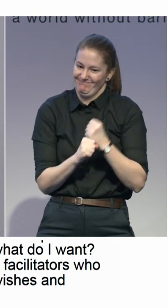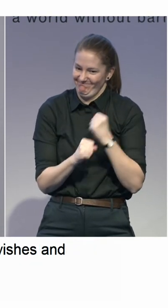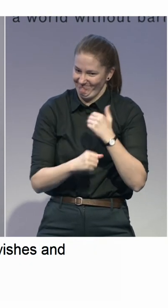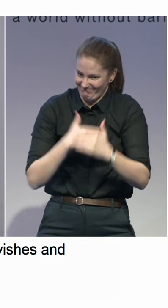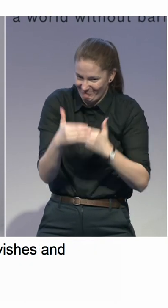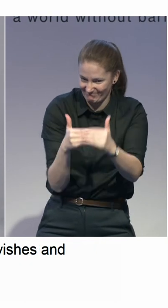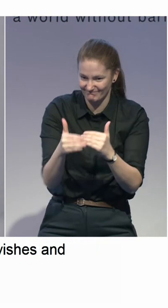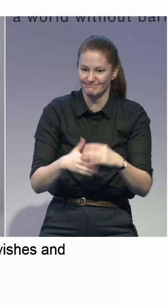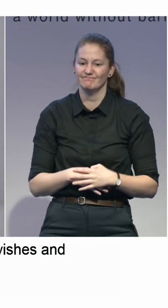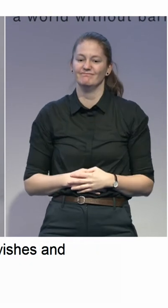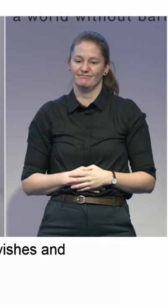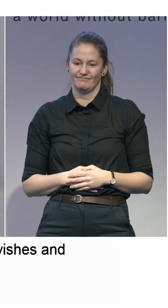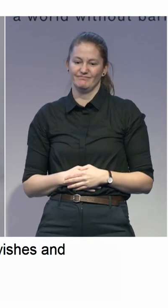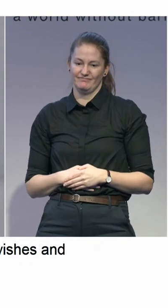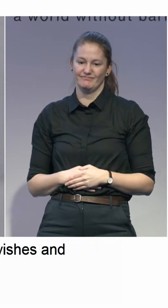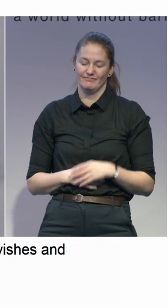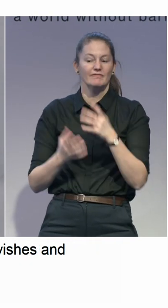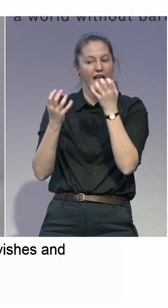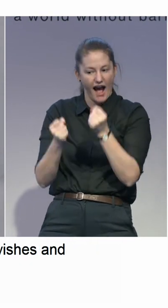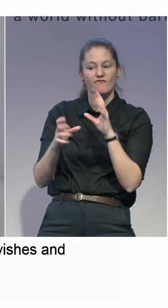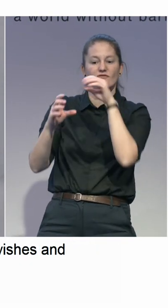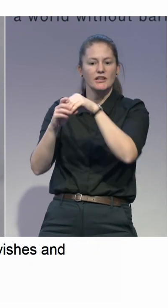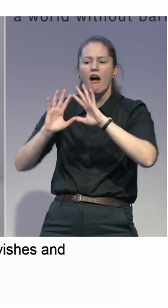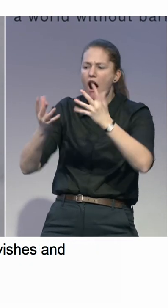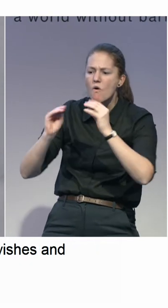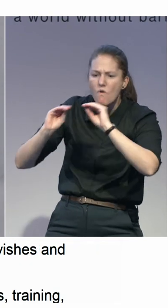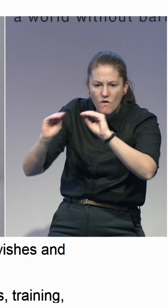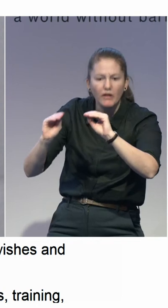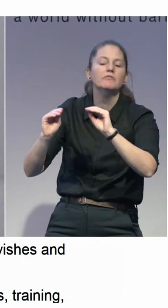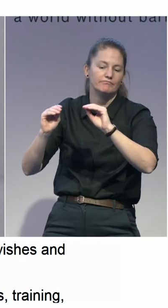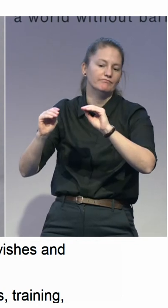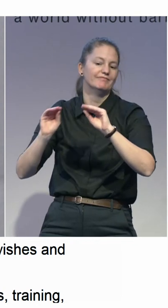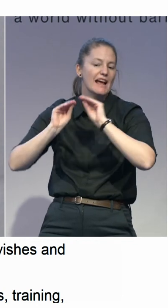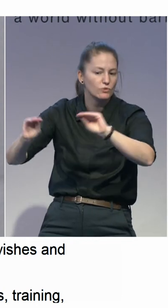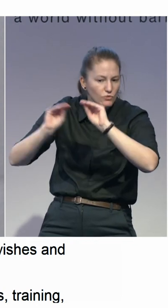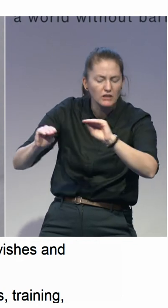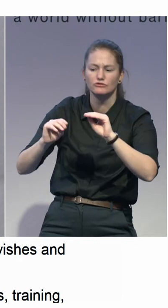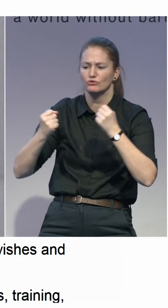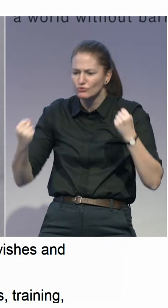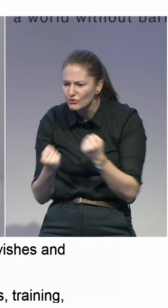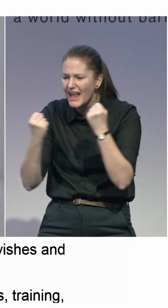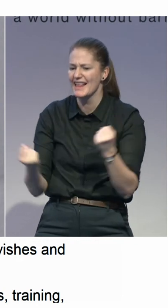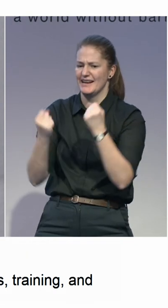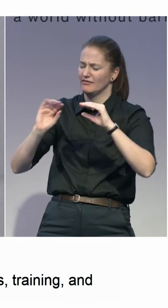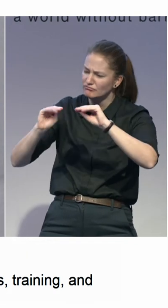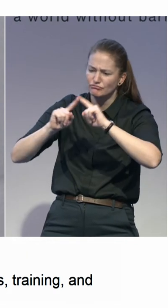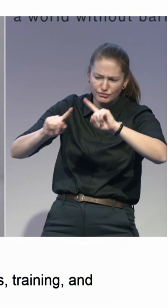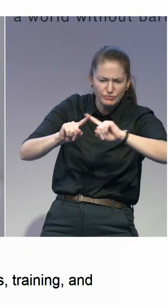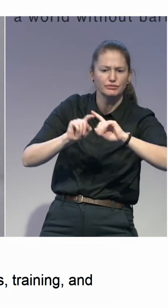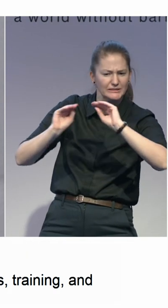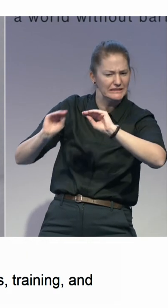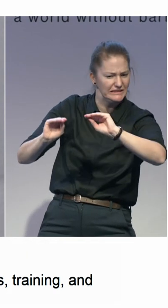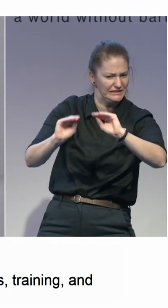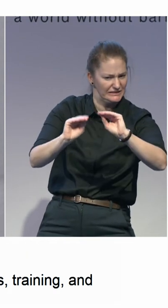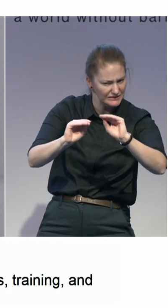but also what you mentioned is a very long process of coaching and mentoring for this facilitator, if I understood it